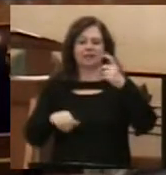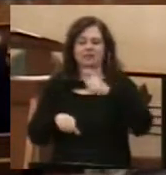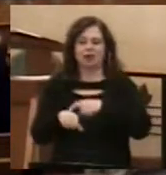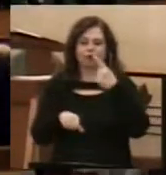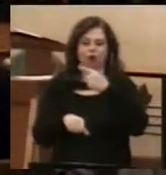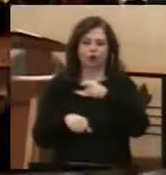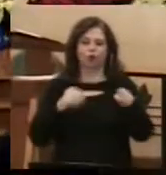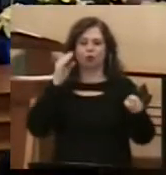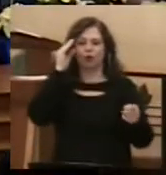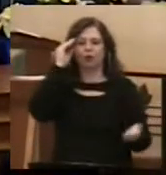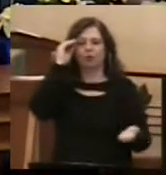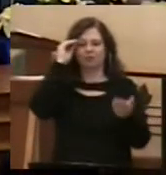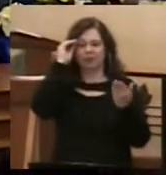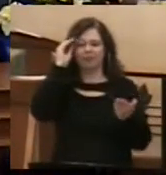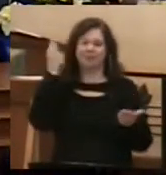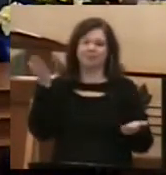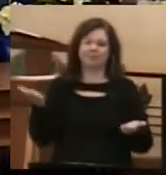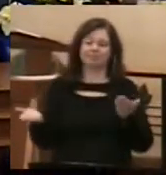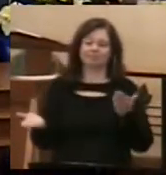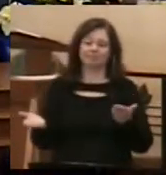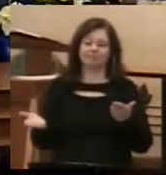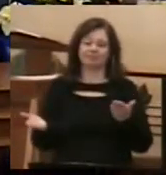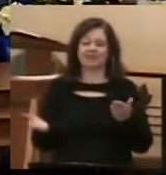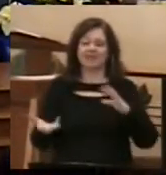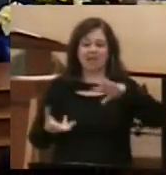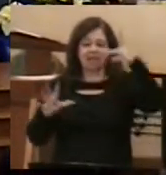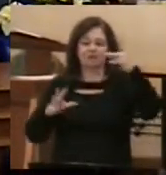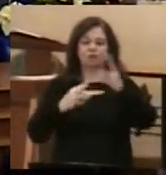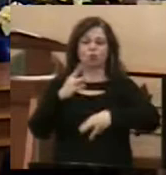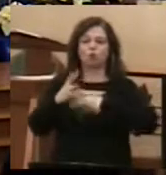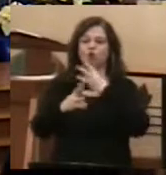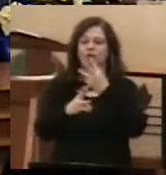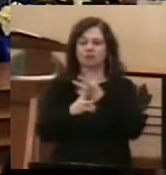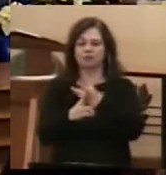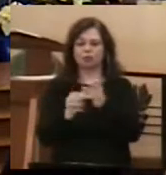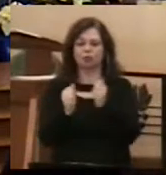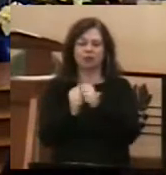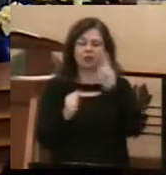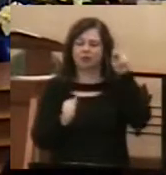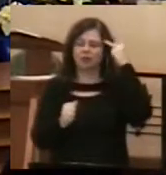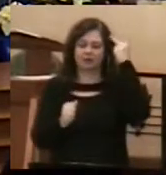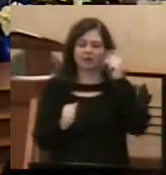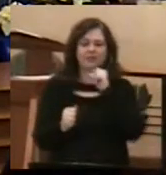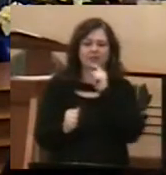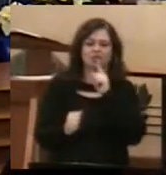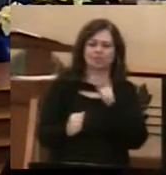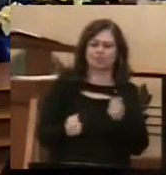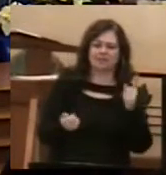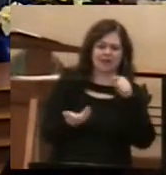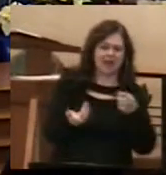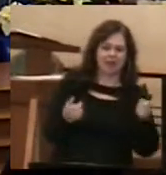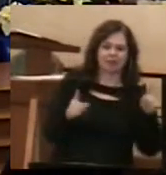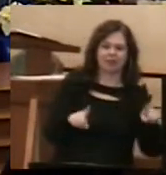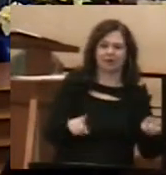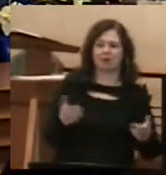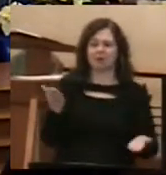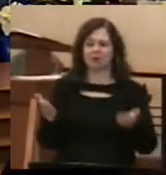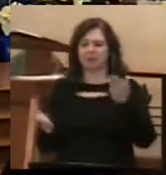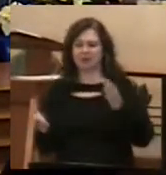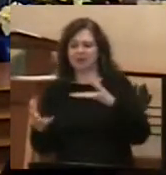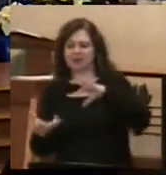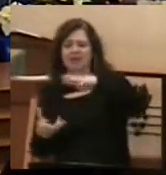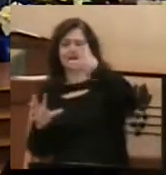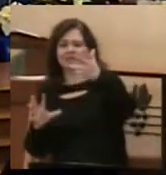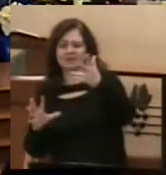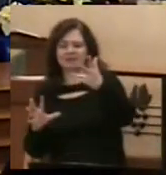you, or perhaps it is the chaos of the world around us, the political uncertainties and the chaotic realm